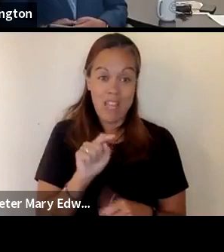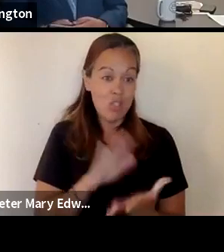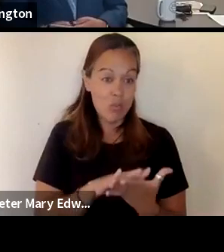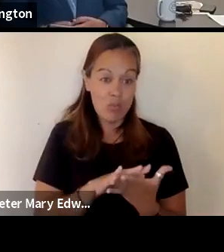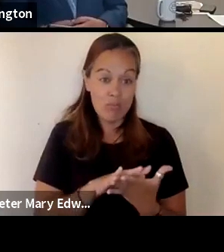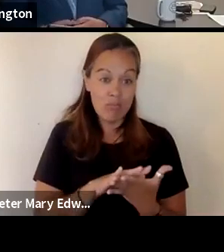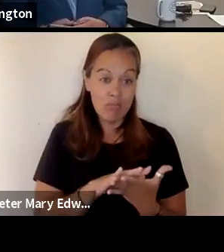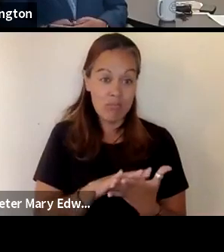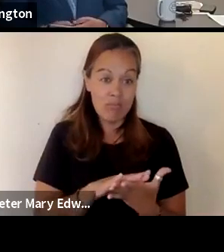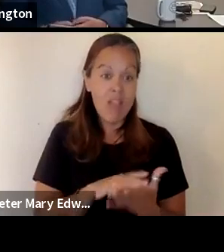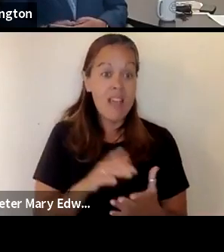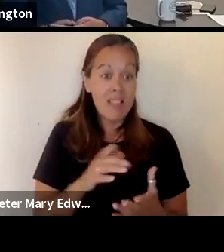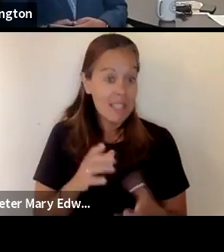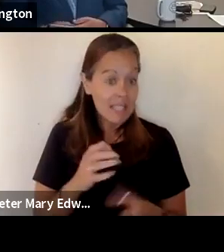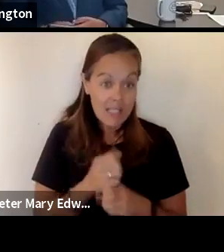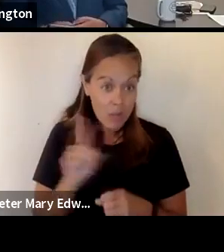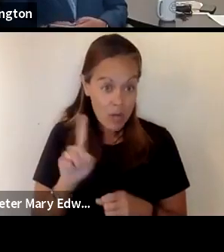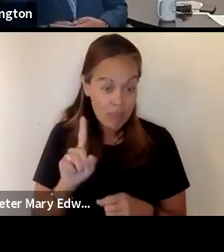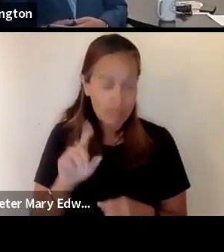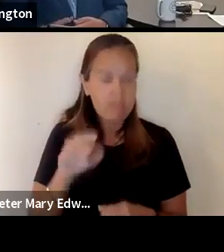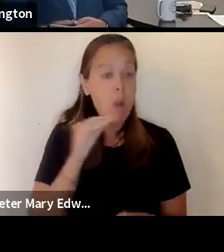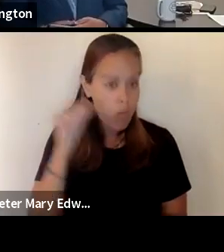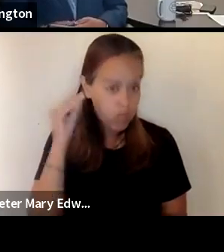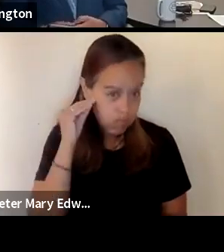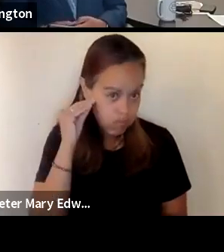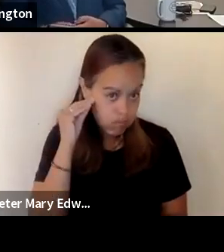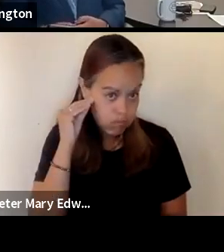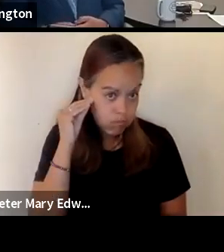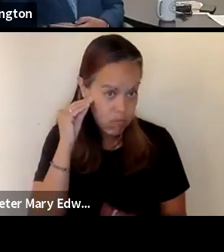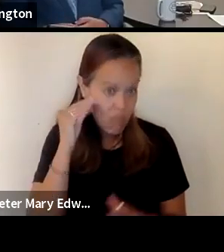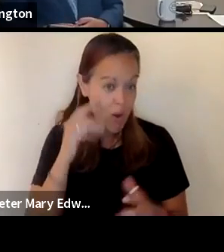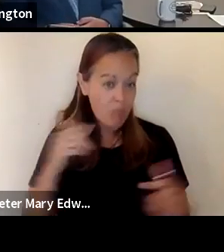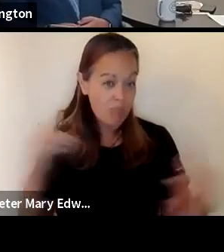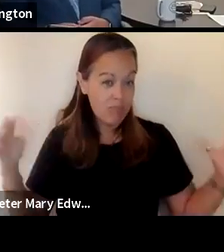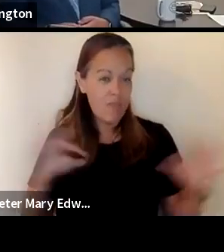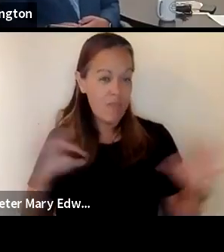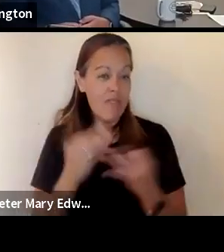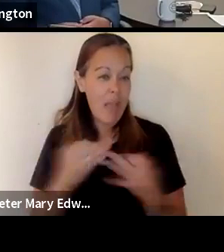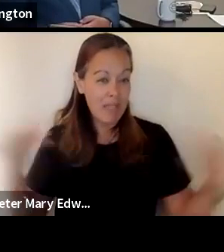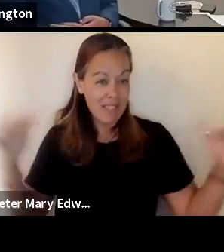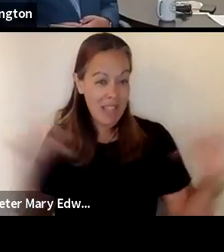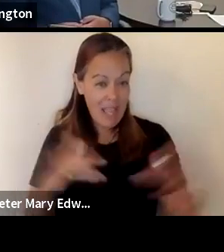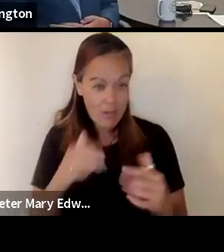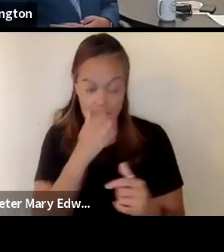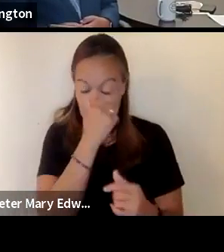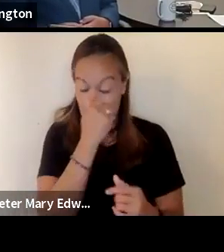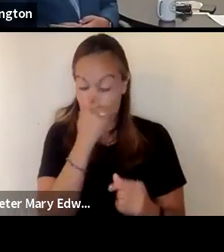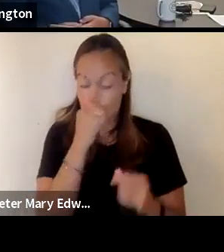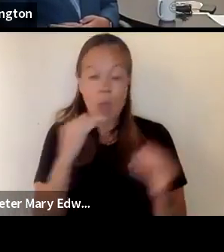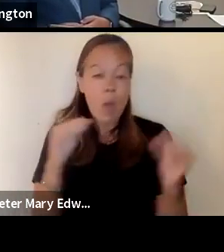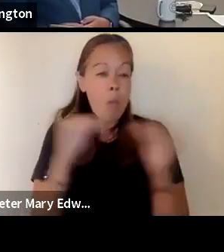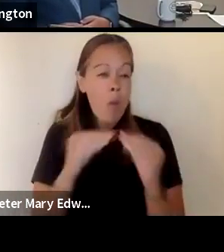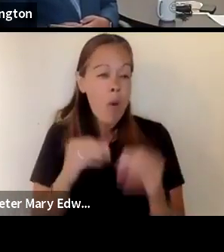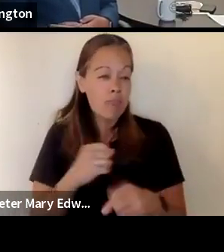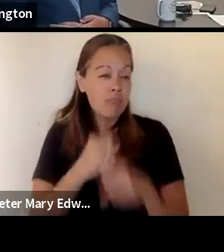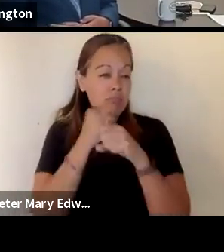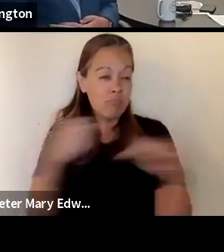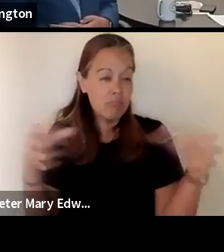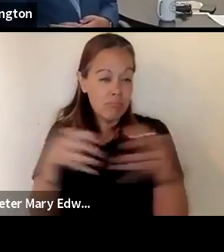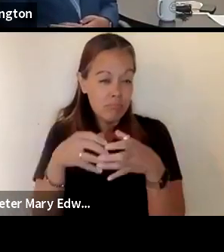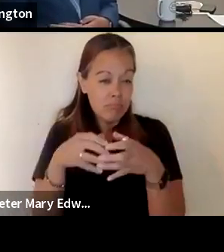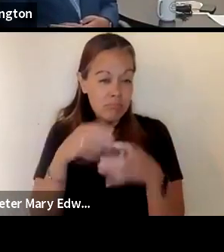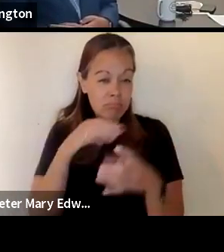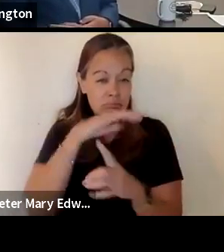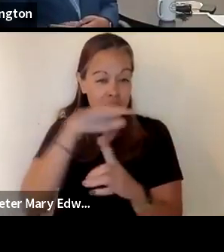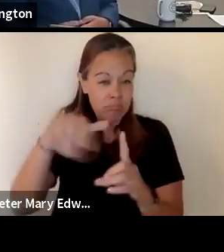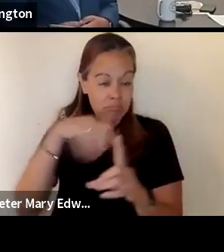come contracted at how at home and from large and small gatherings so the more of a protective bubble that we can create around